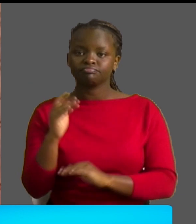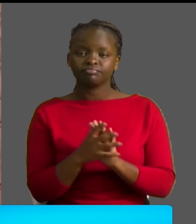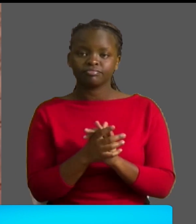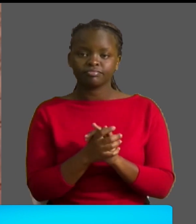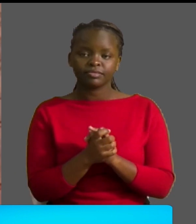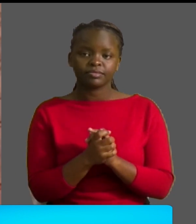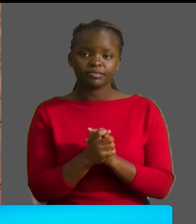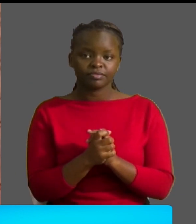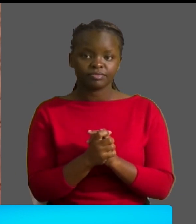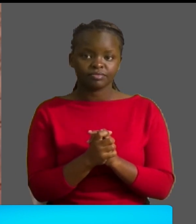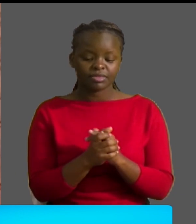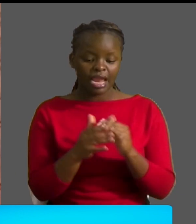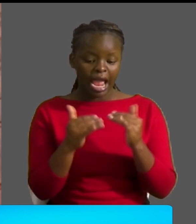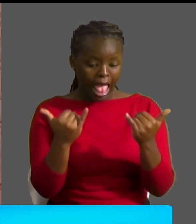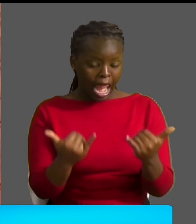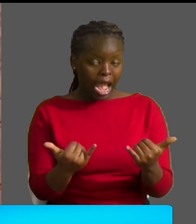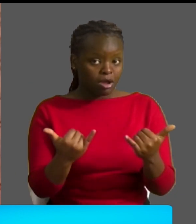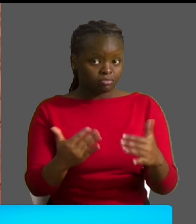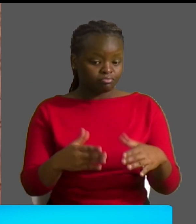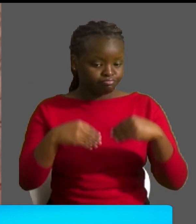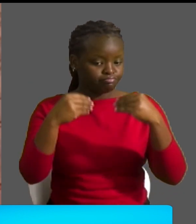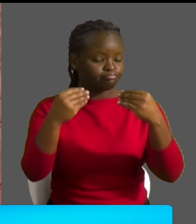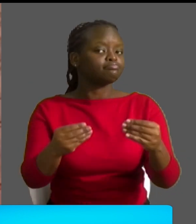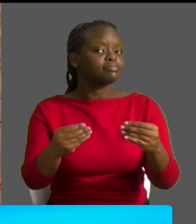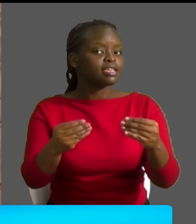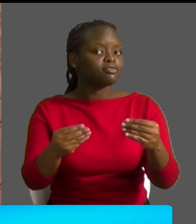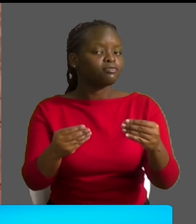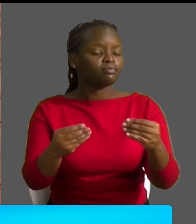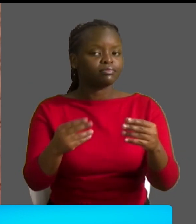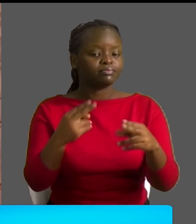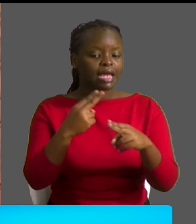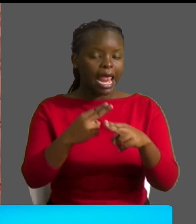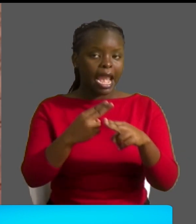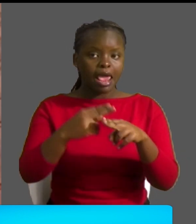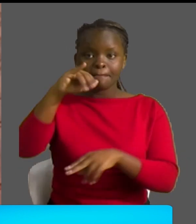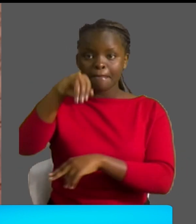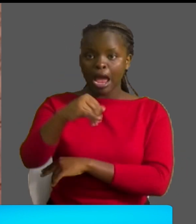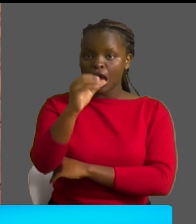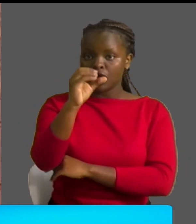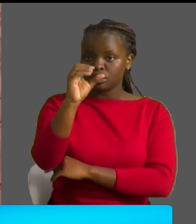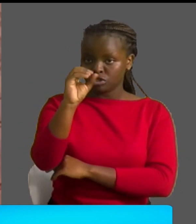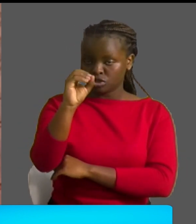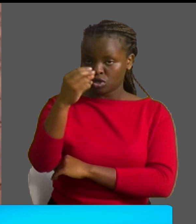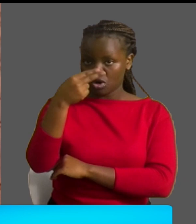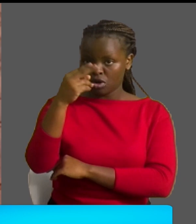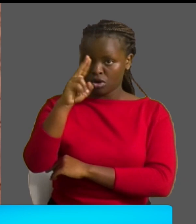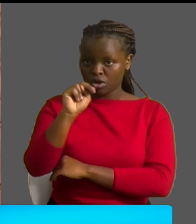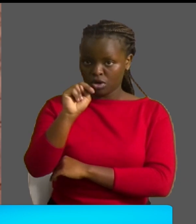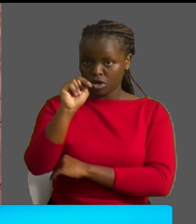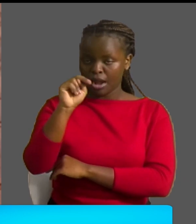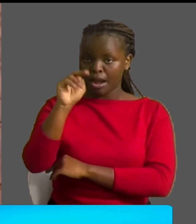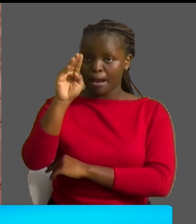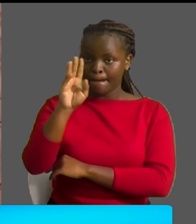I have now forwarded the name of John Mbadi Ngongo